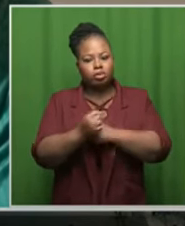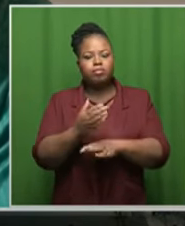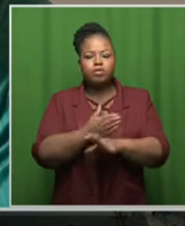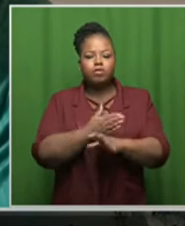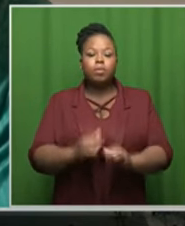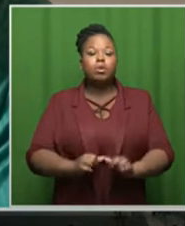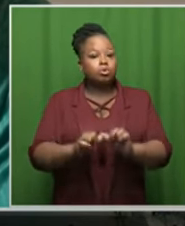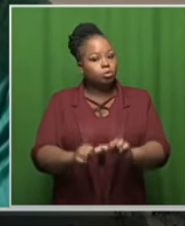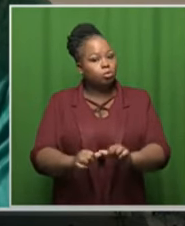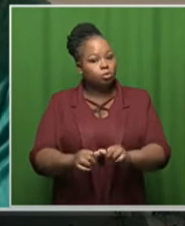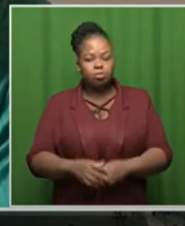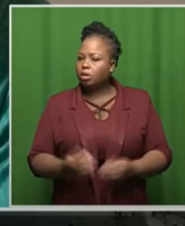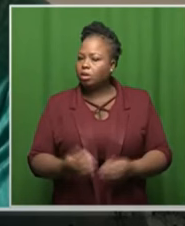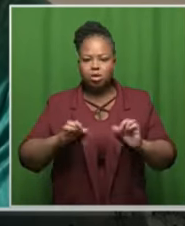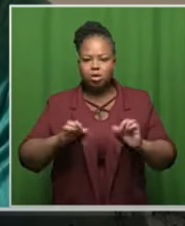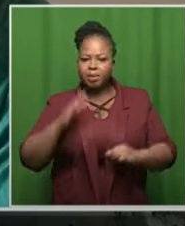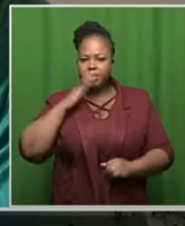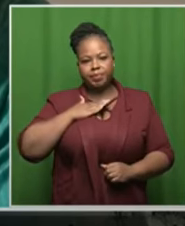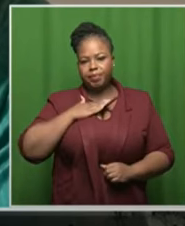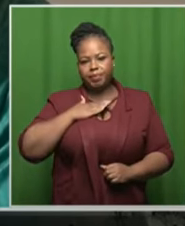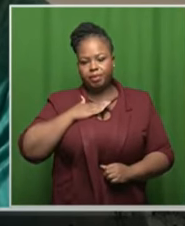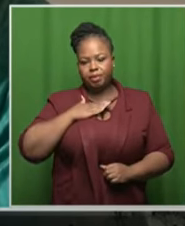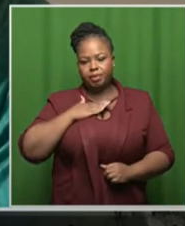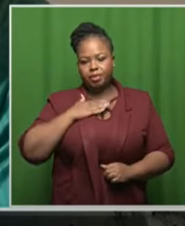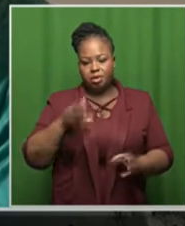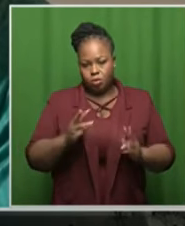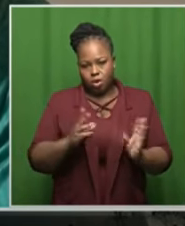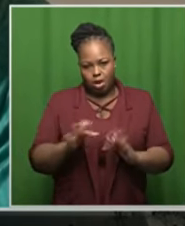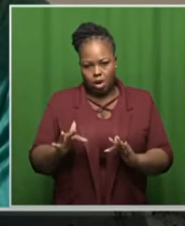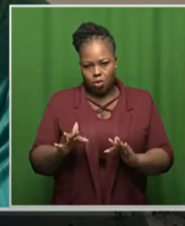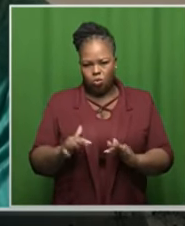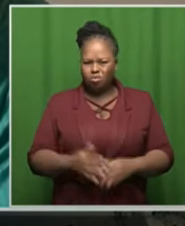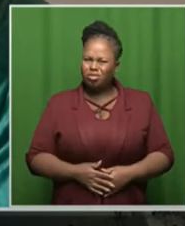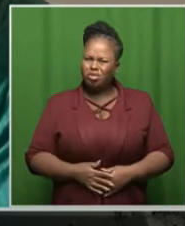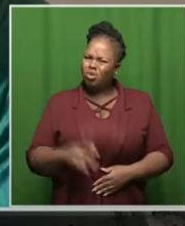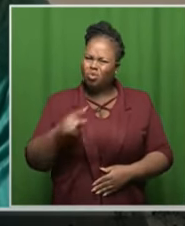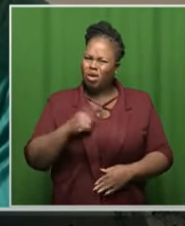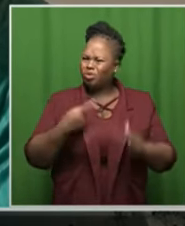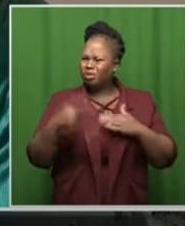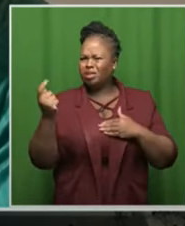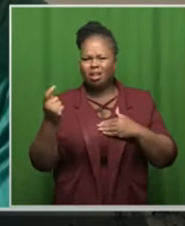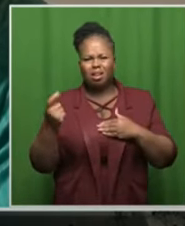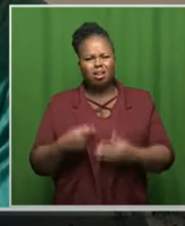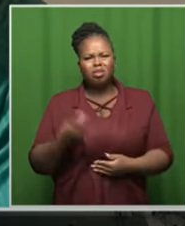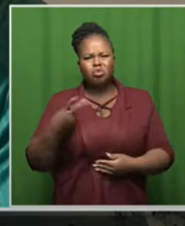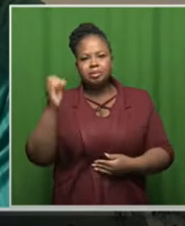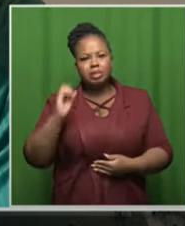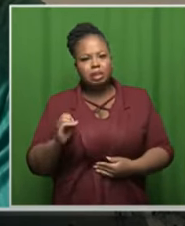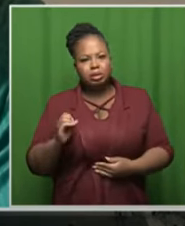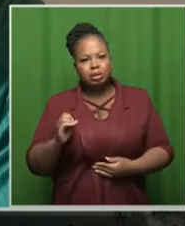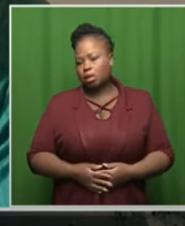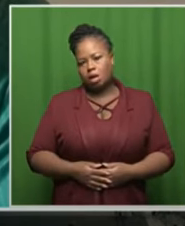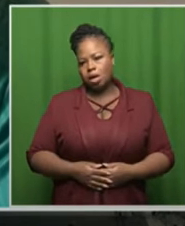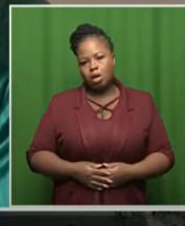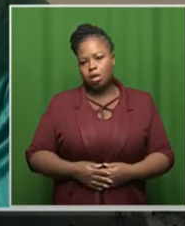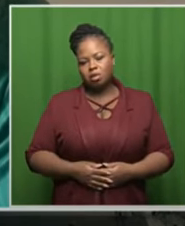i go i i wouldn't agree with the deal in his current format well how could you there's no significance in this deal i said this